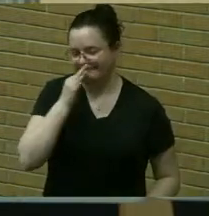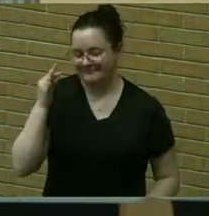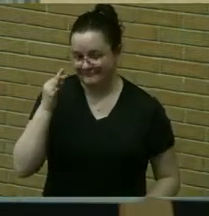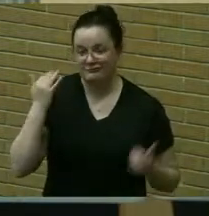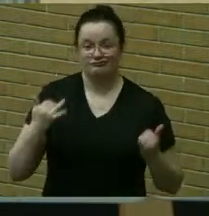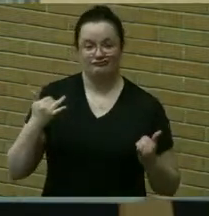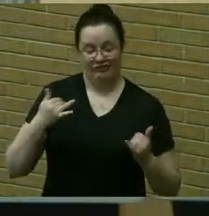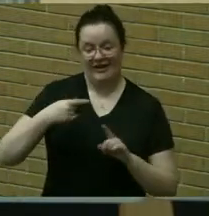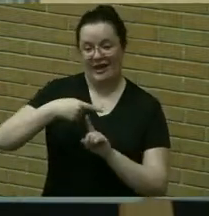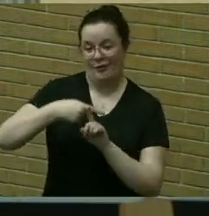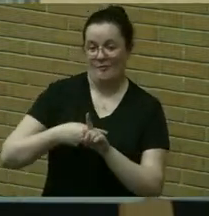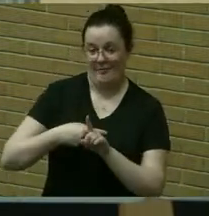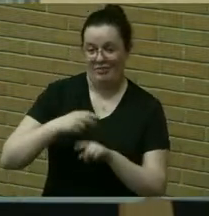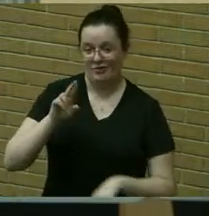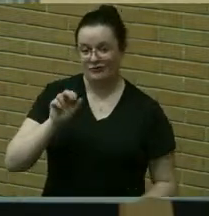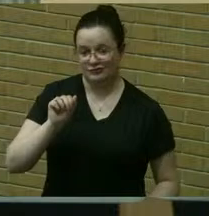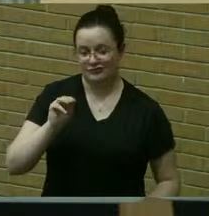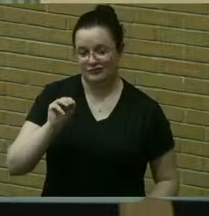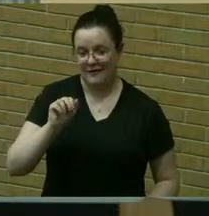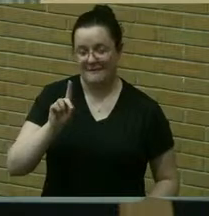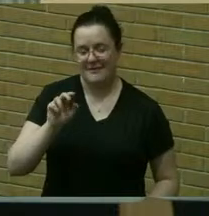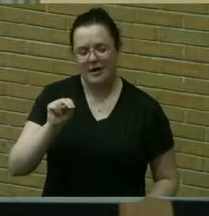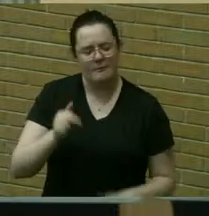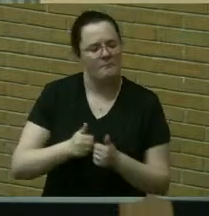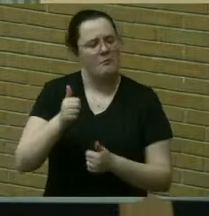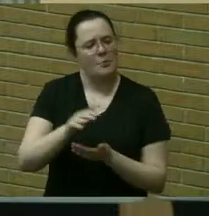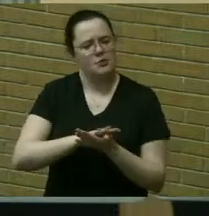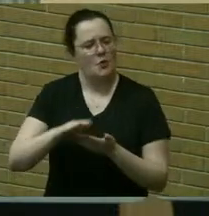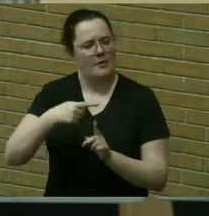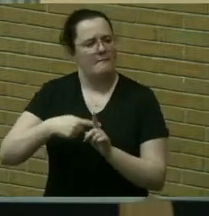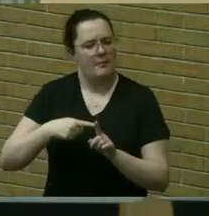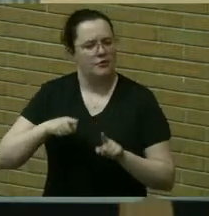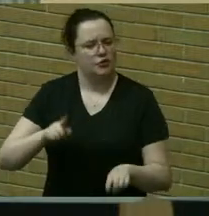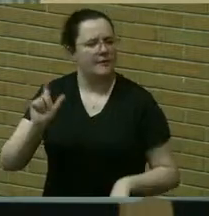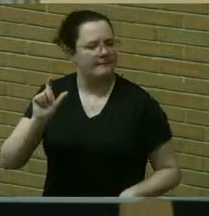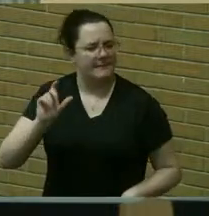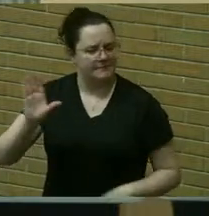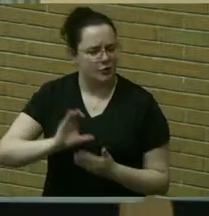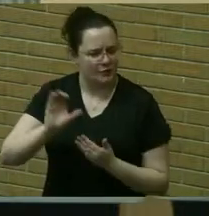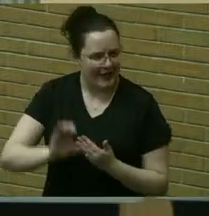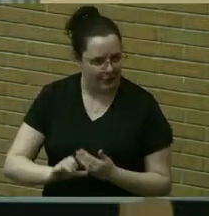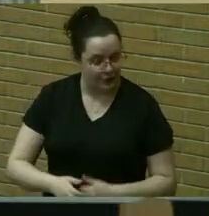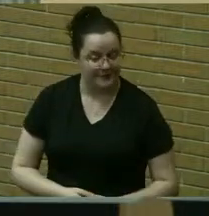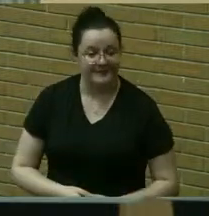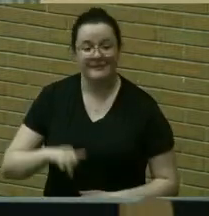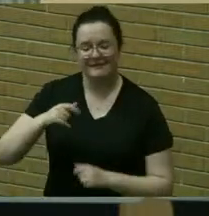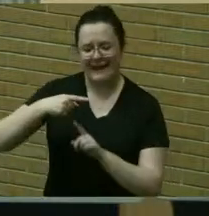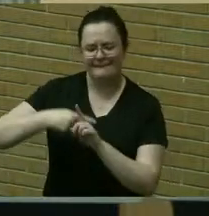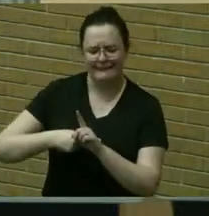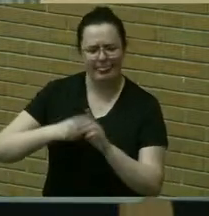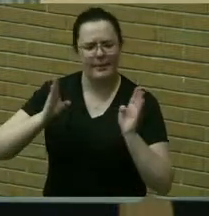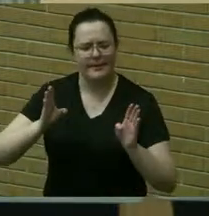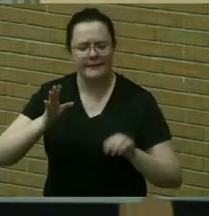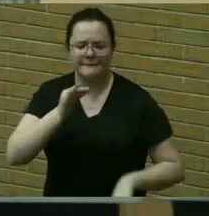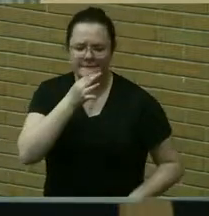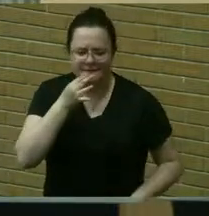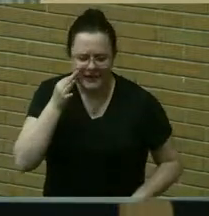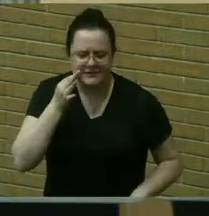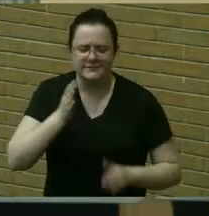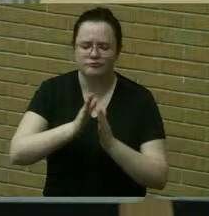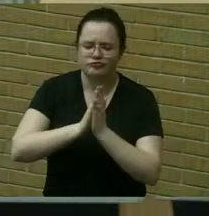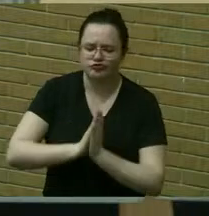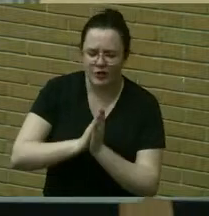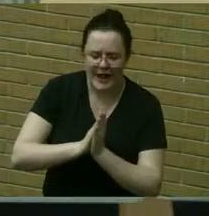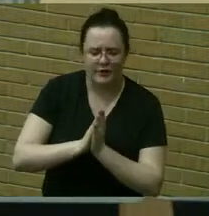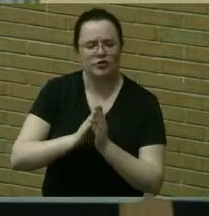the most holy month of the muslim calendar it's a month of fasting it's a month of prayer it's a month of